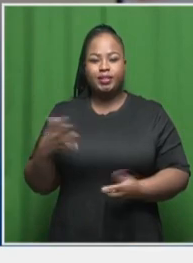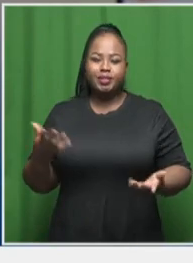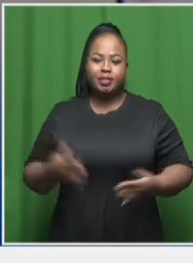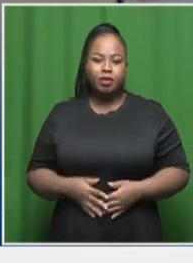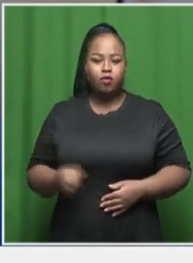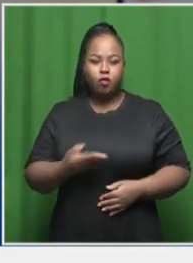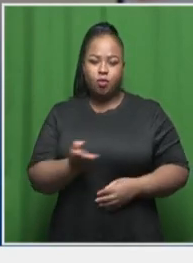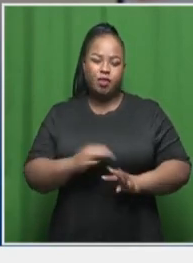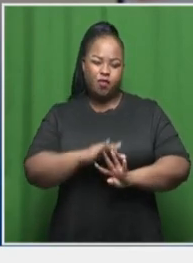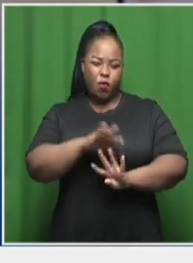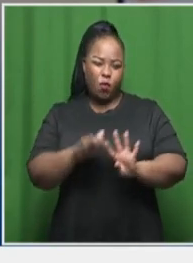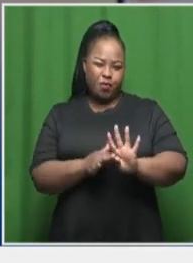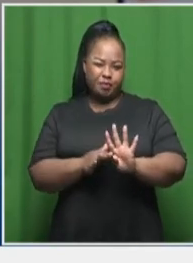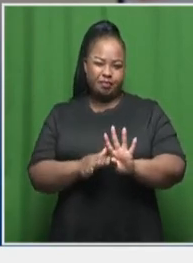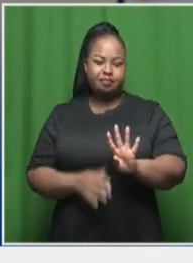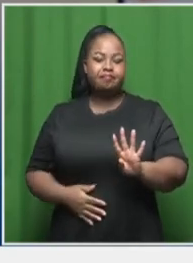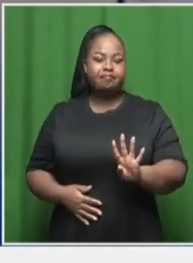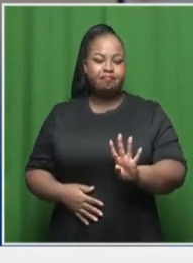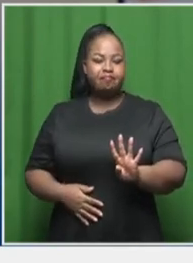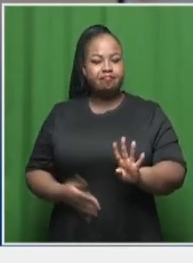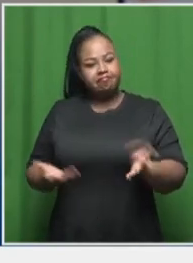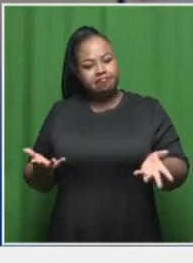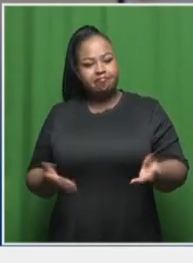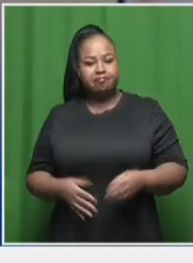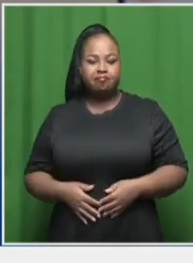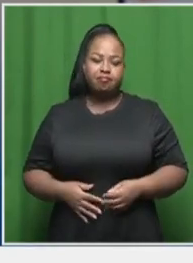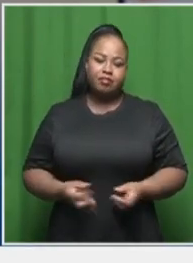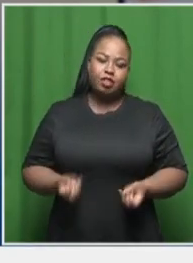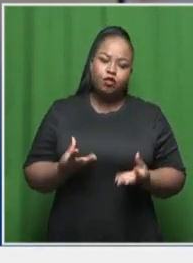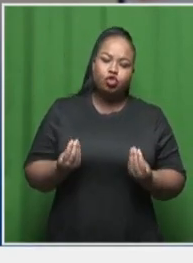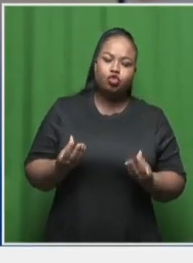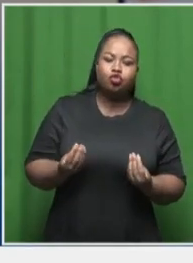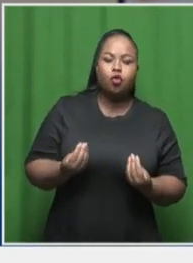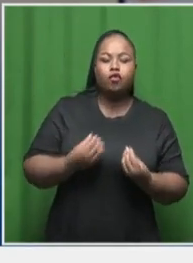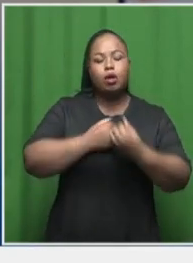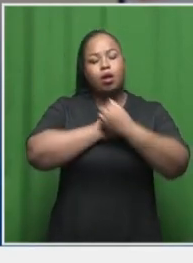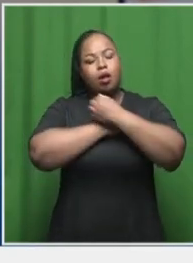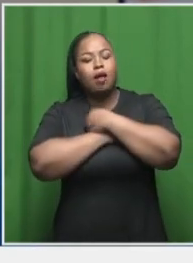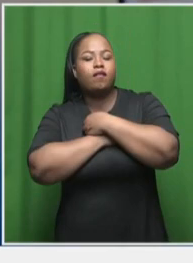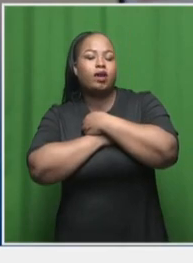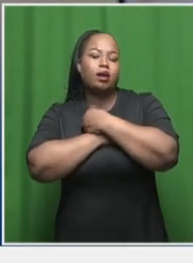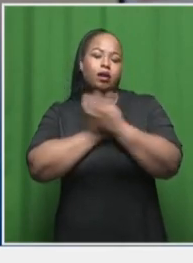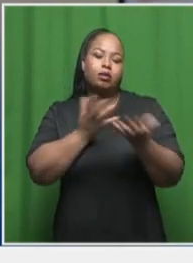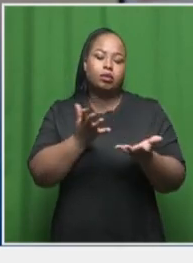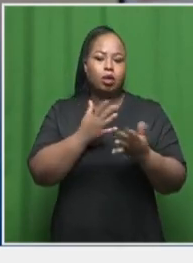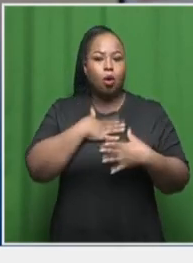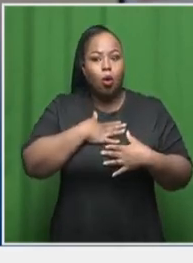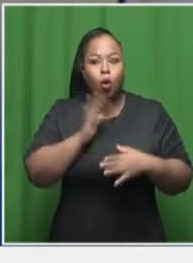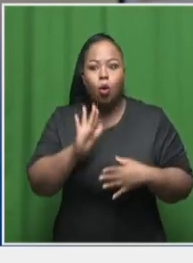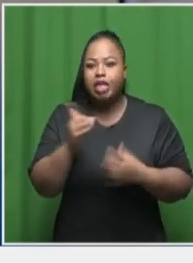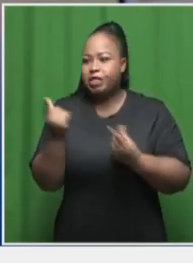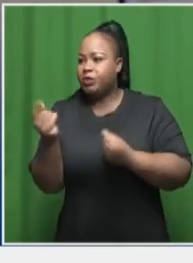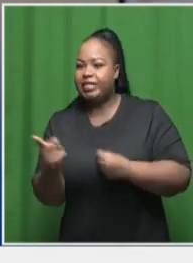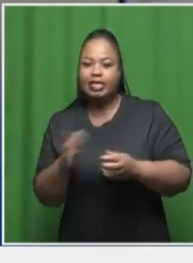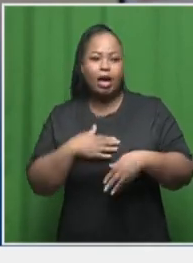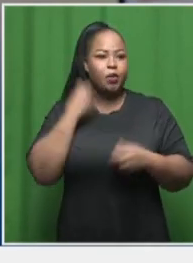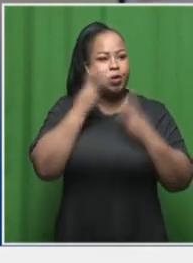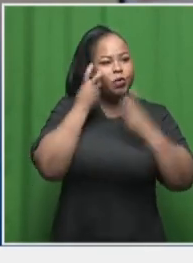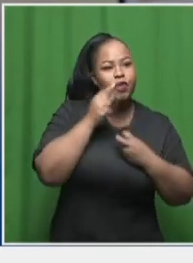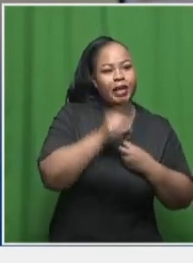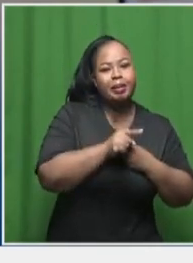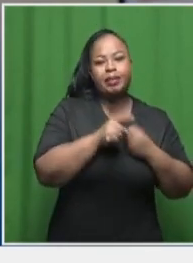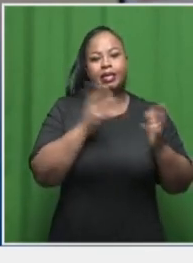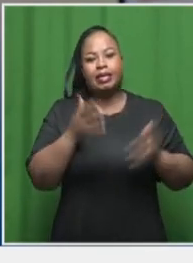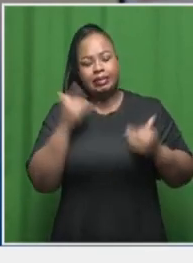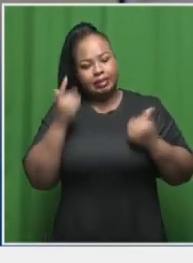amongst the four of them. So, she, you know, she gives the soft loving. She gives the like, oh my gosh, let's do this. Let's go look for him.